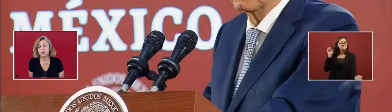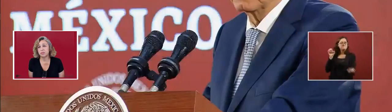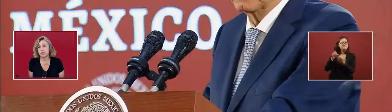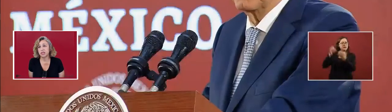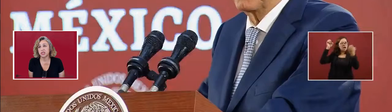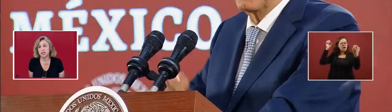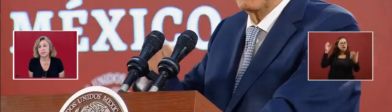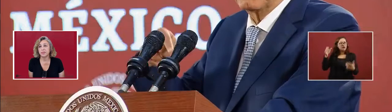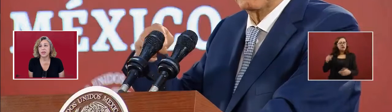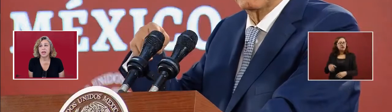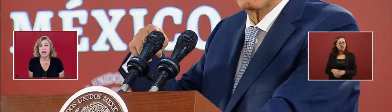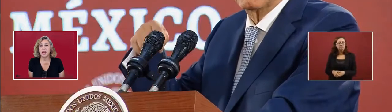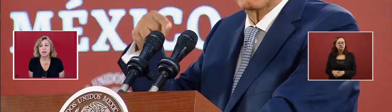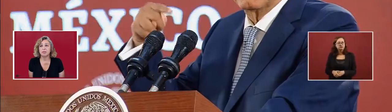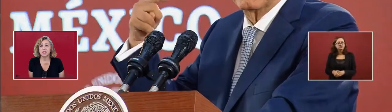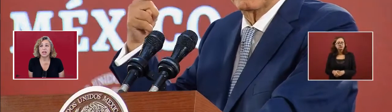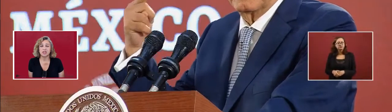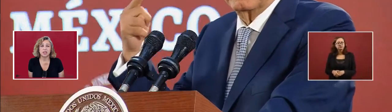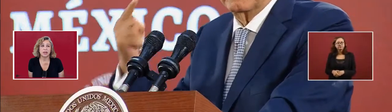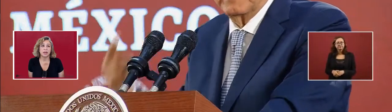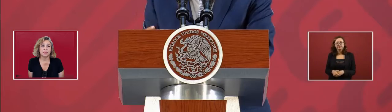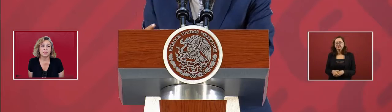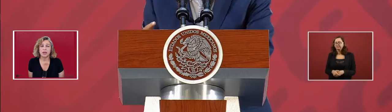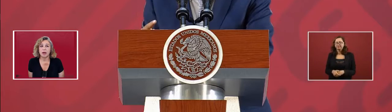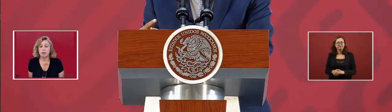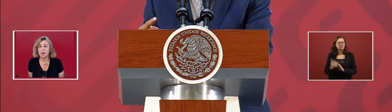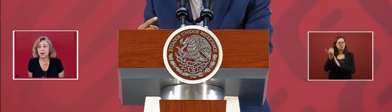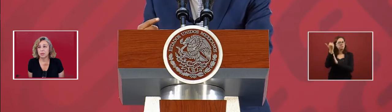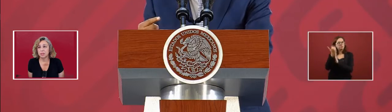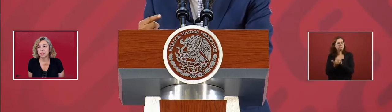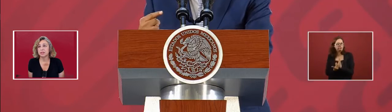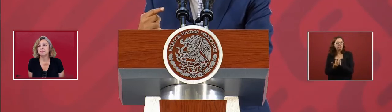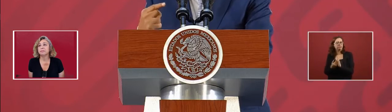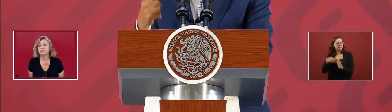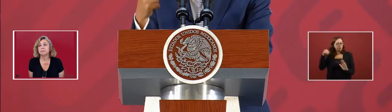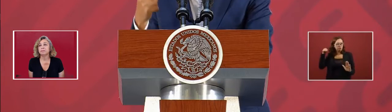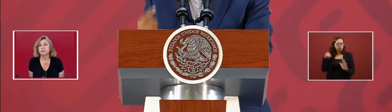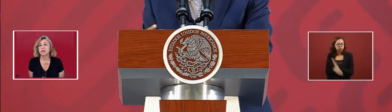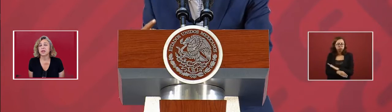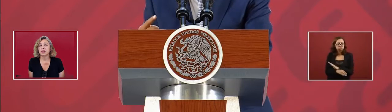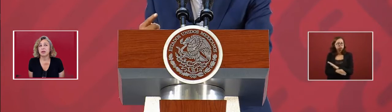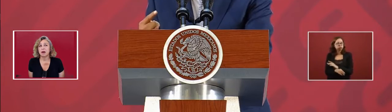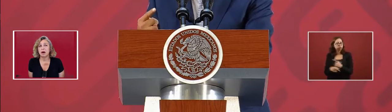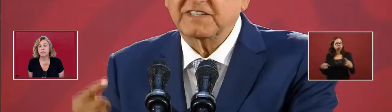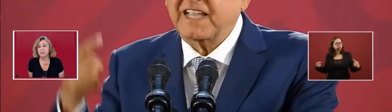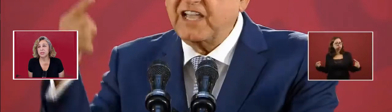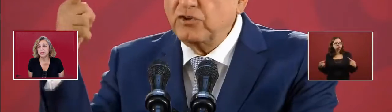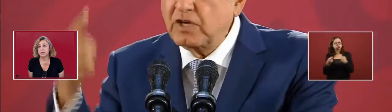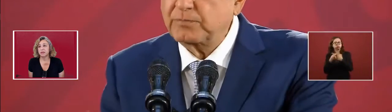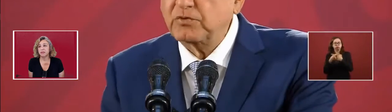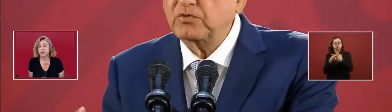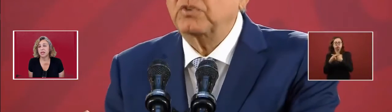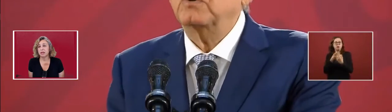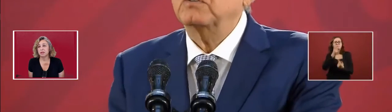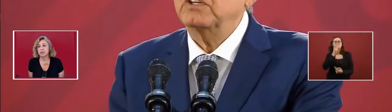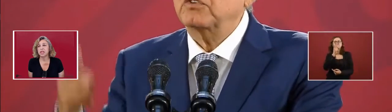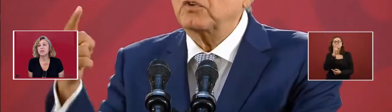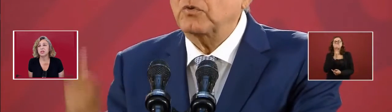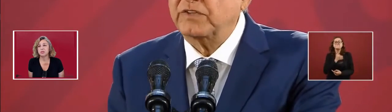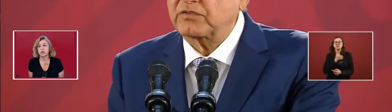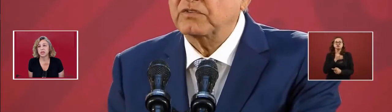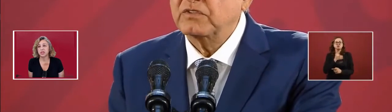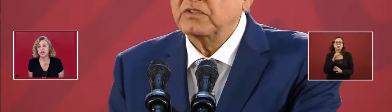petroleum production. And it was actually backwards, the opposite. They